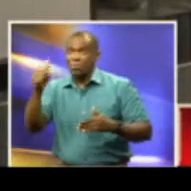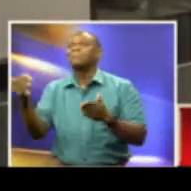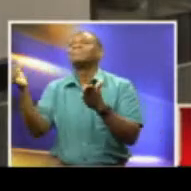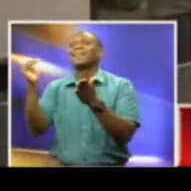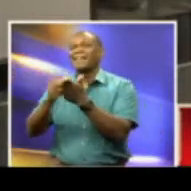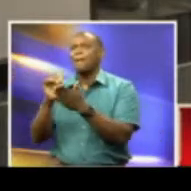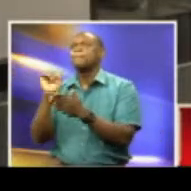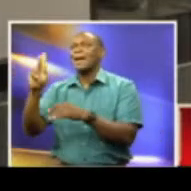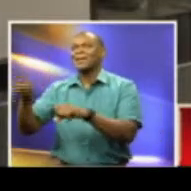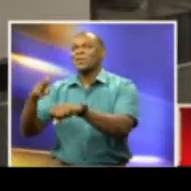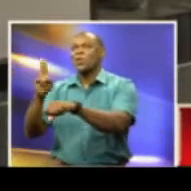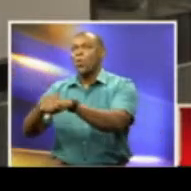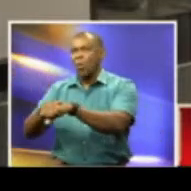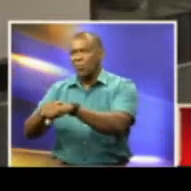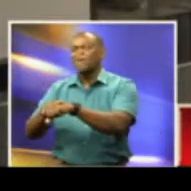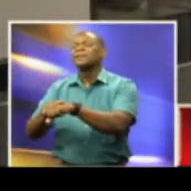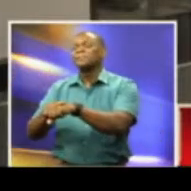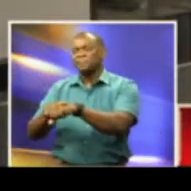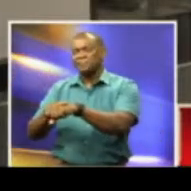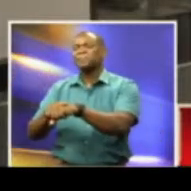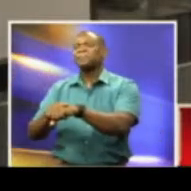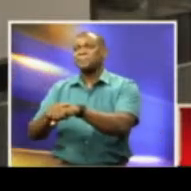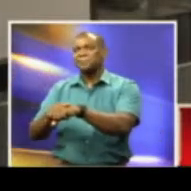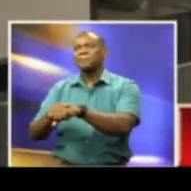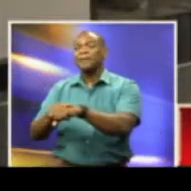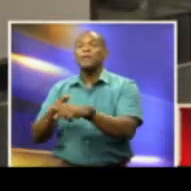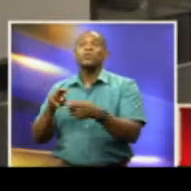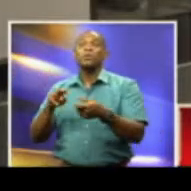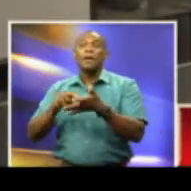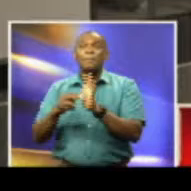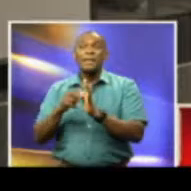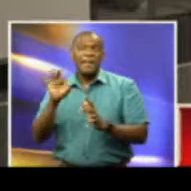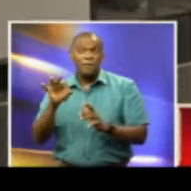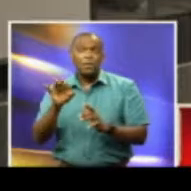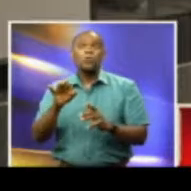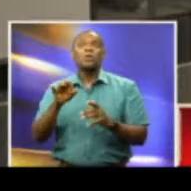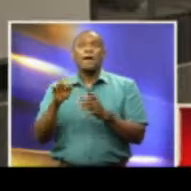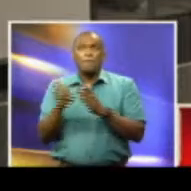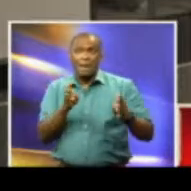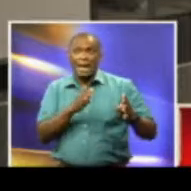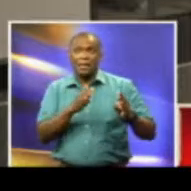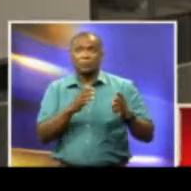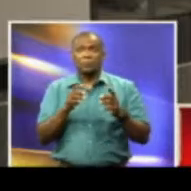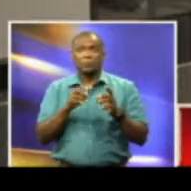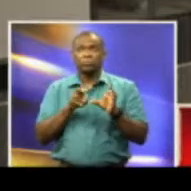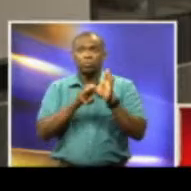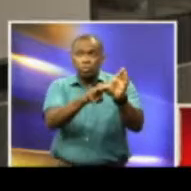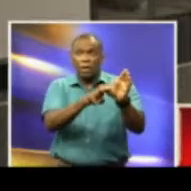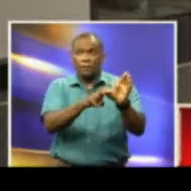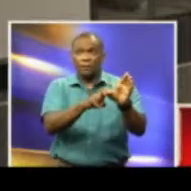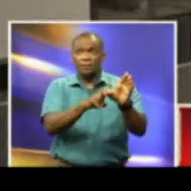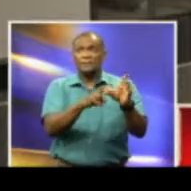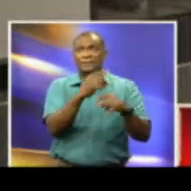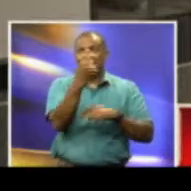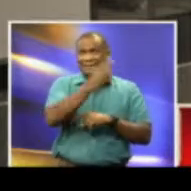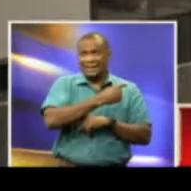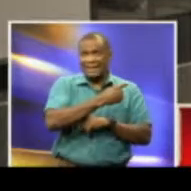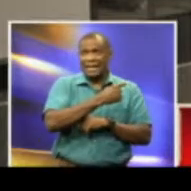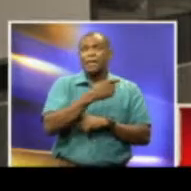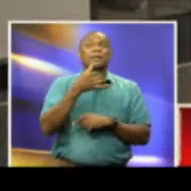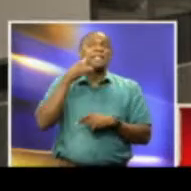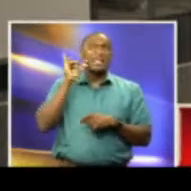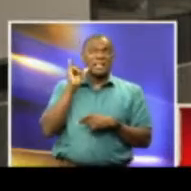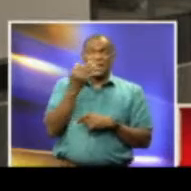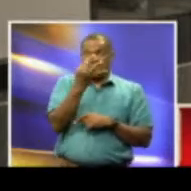on Sunday. That's tomorrow, the 26th, and persons originally scheduled to sail since Friday and